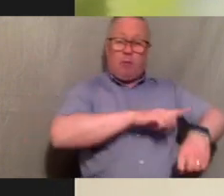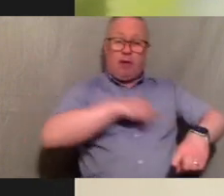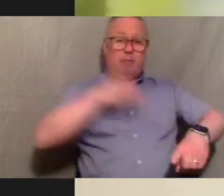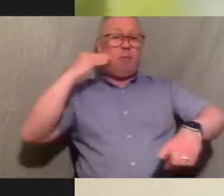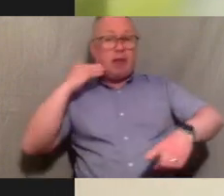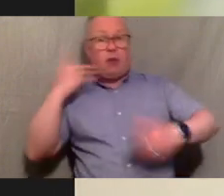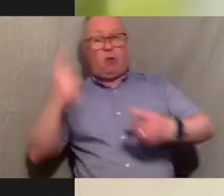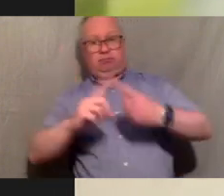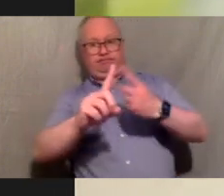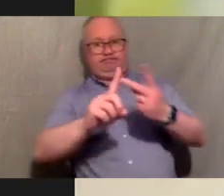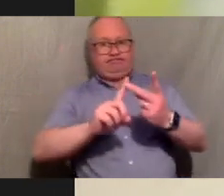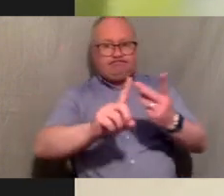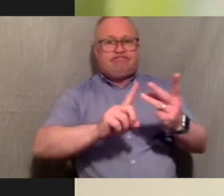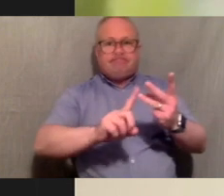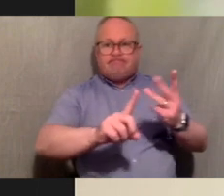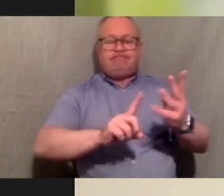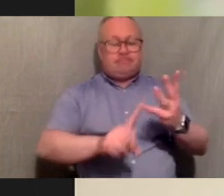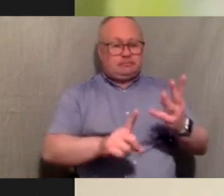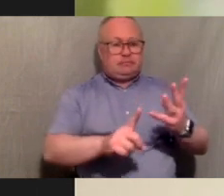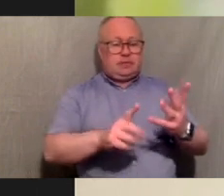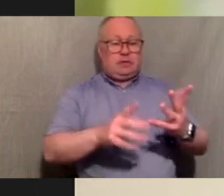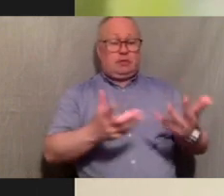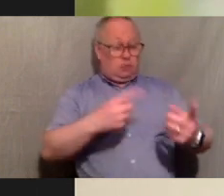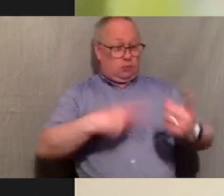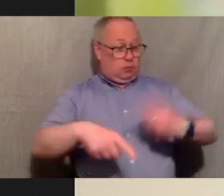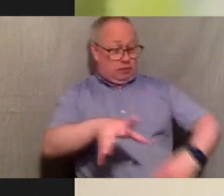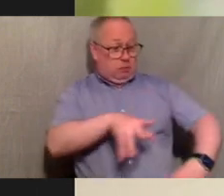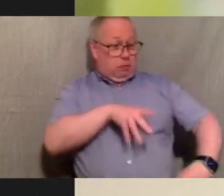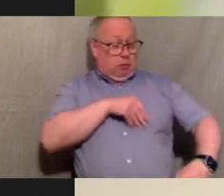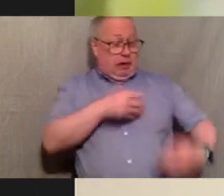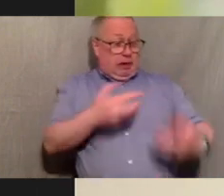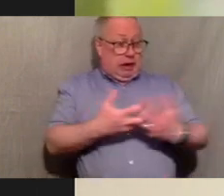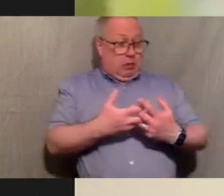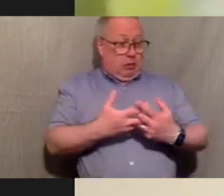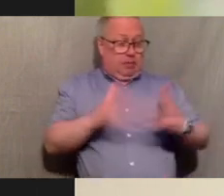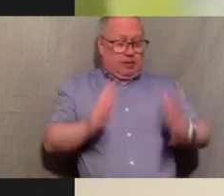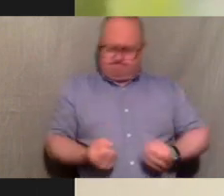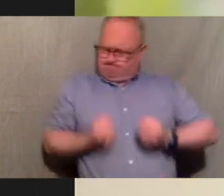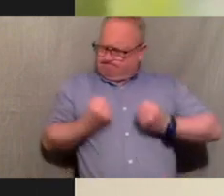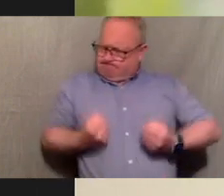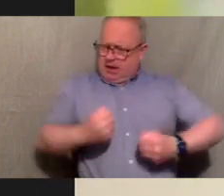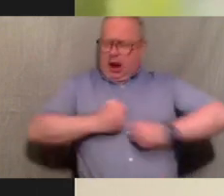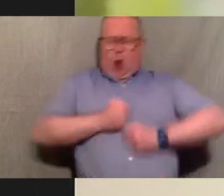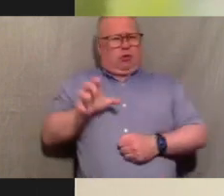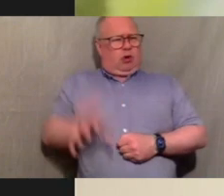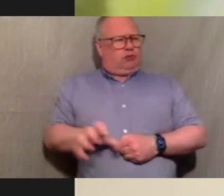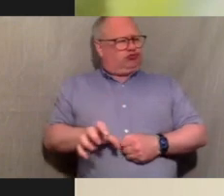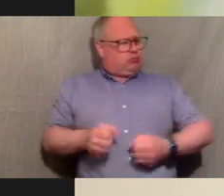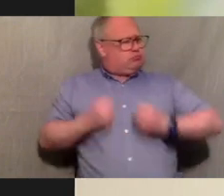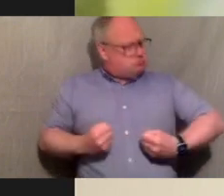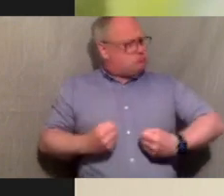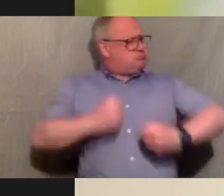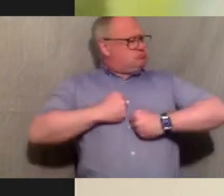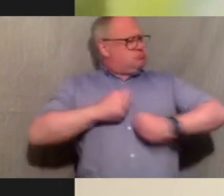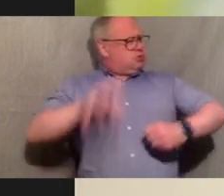win they must have a move they must move beyond the nationalism that is to all all too prevalent in the black communities and they must ensure that